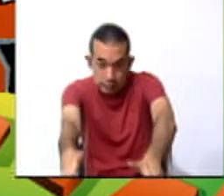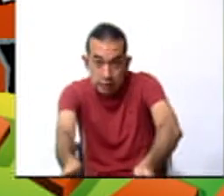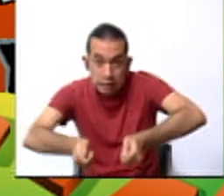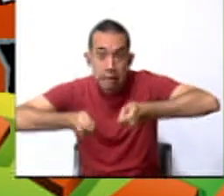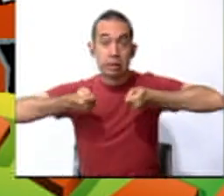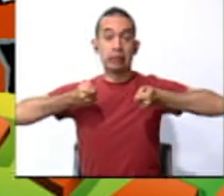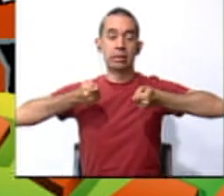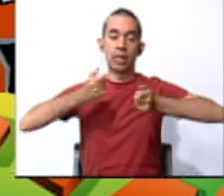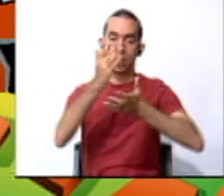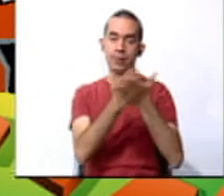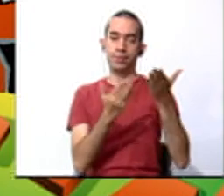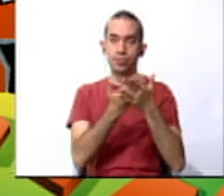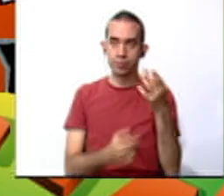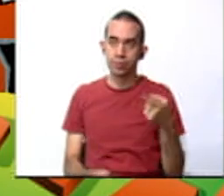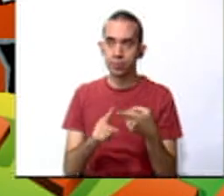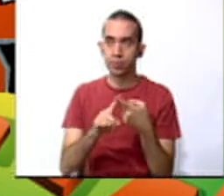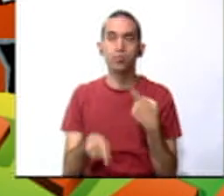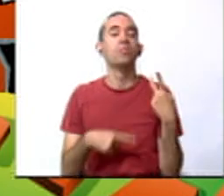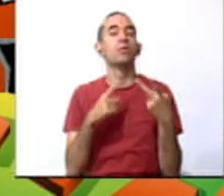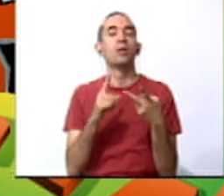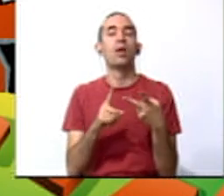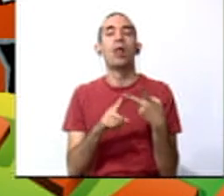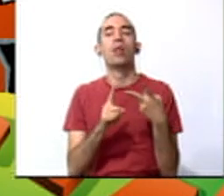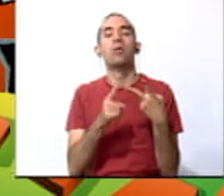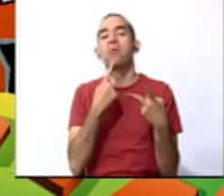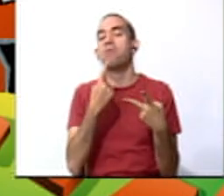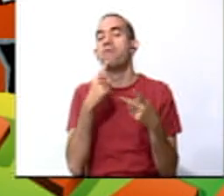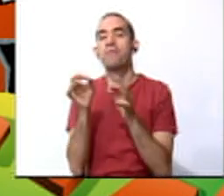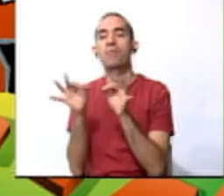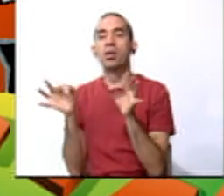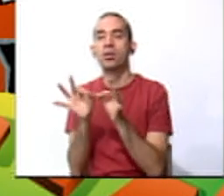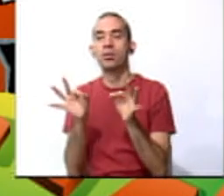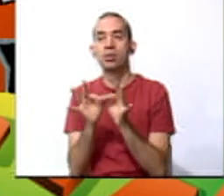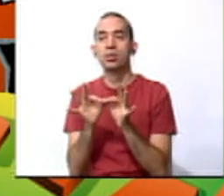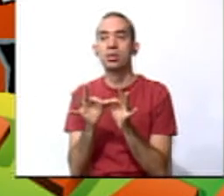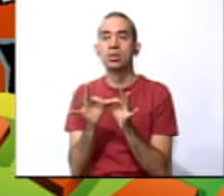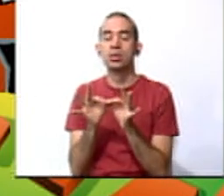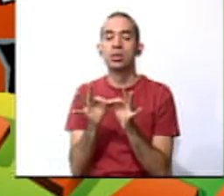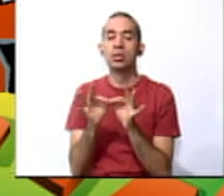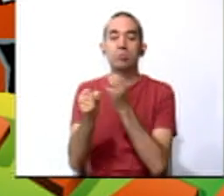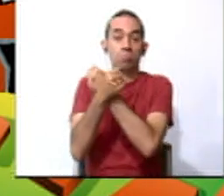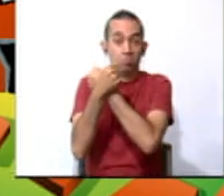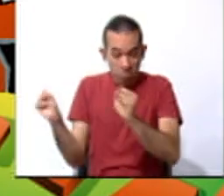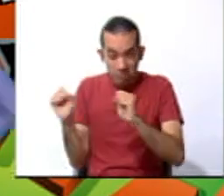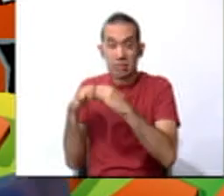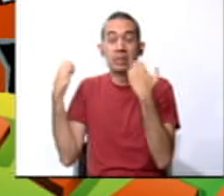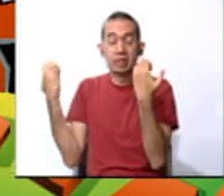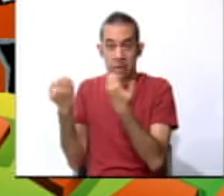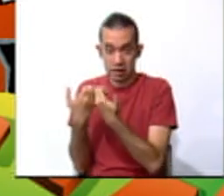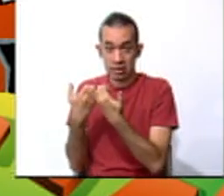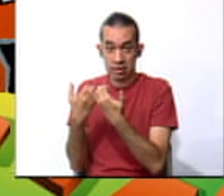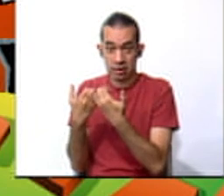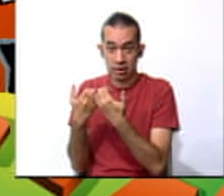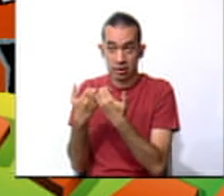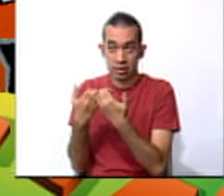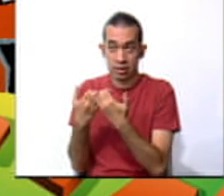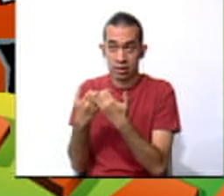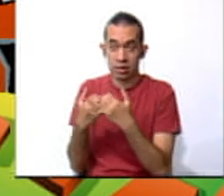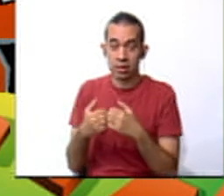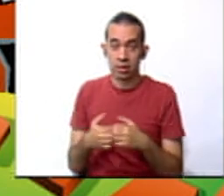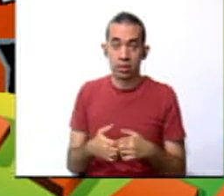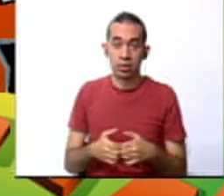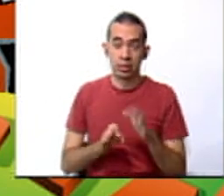And if I say survivor team, you are going to sit down